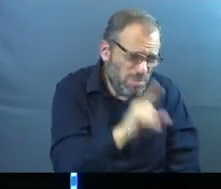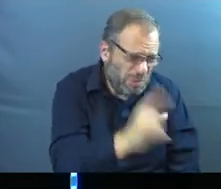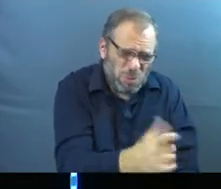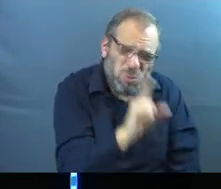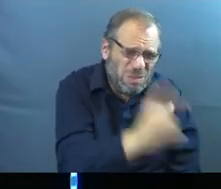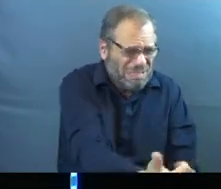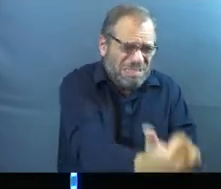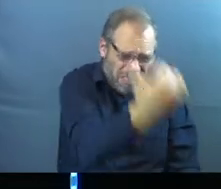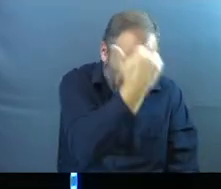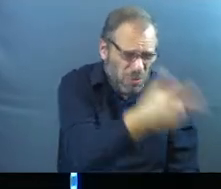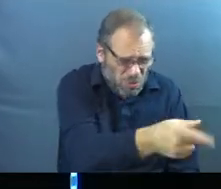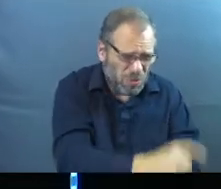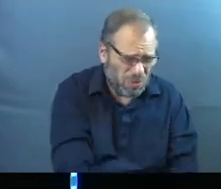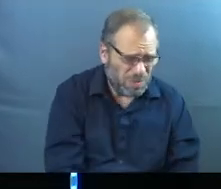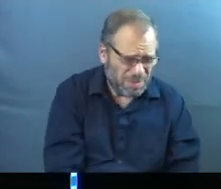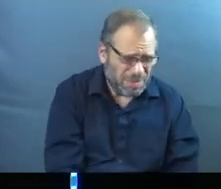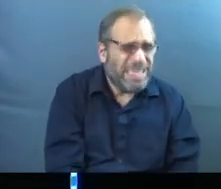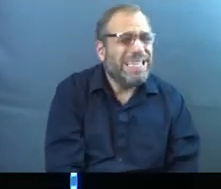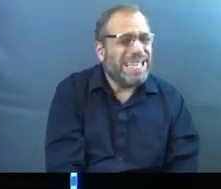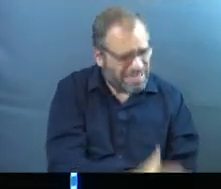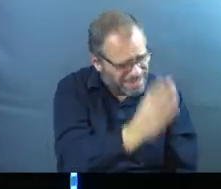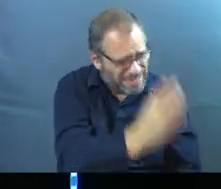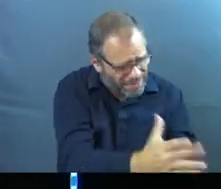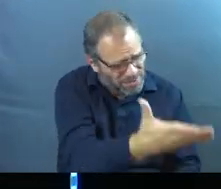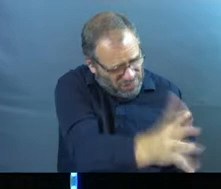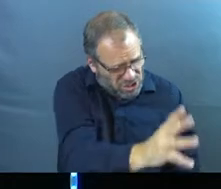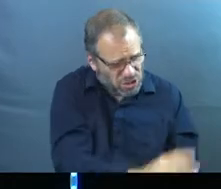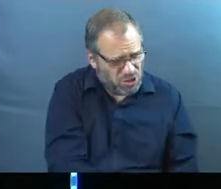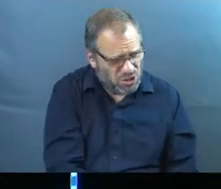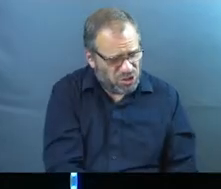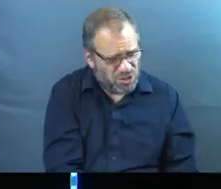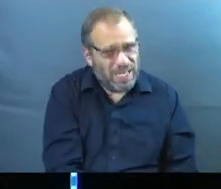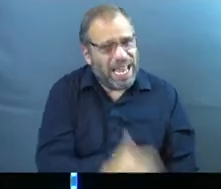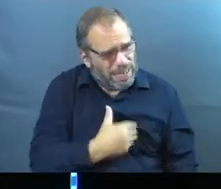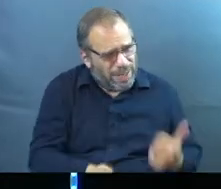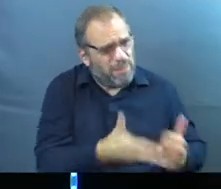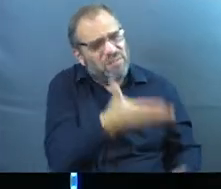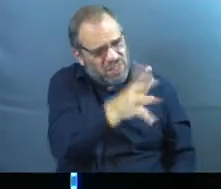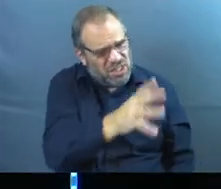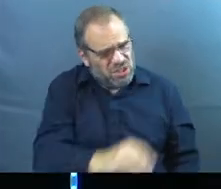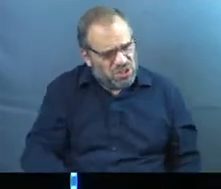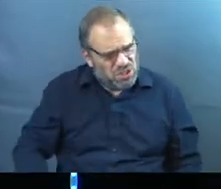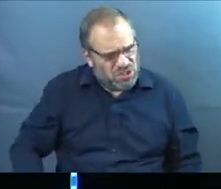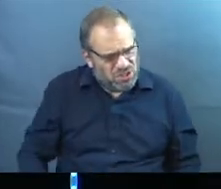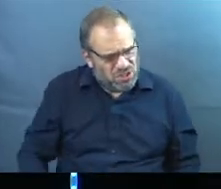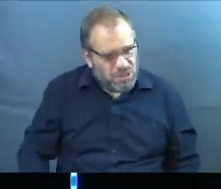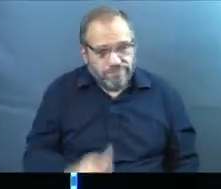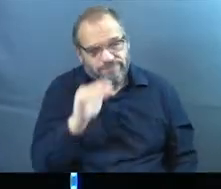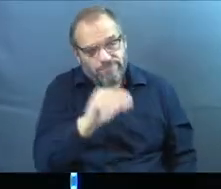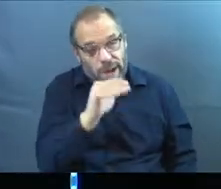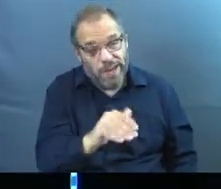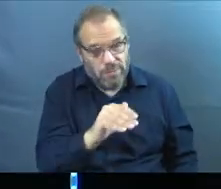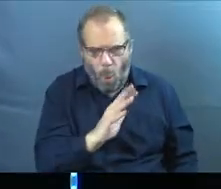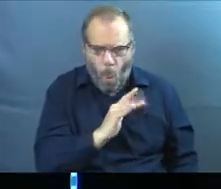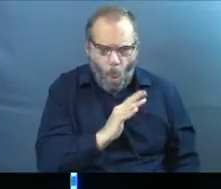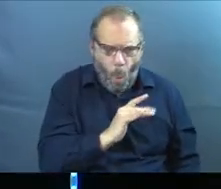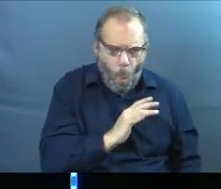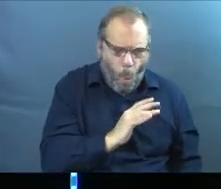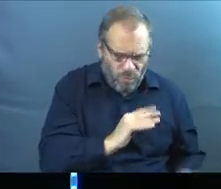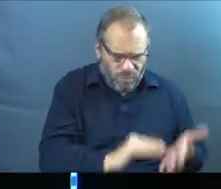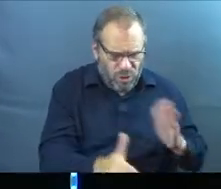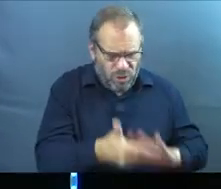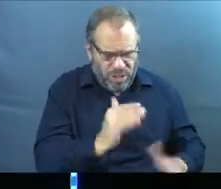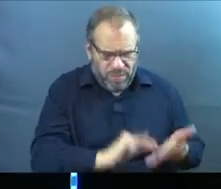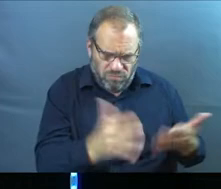dumb. And you should stop. And I want to help you. I want to remind you that you're awesome. You're